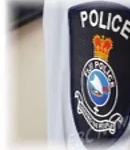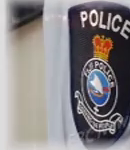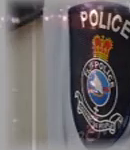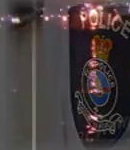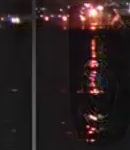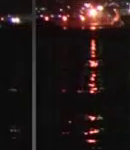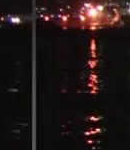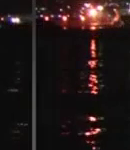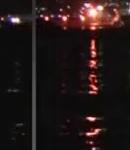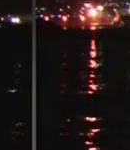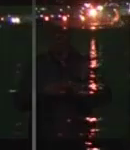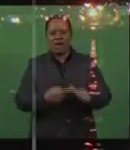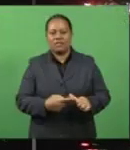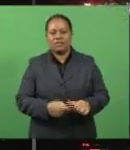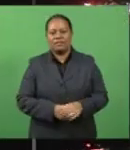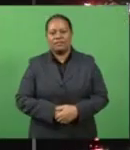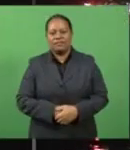answer.